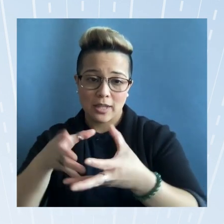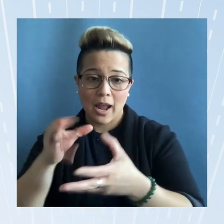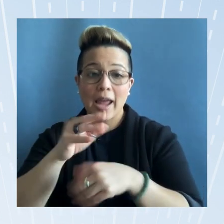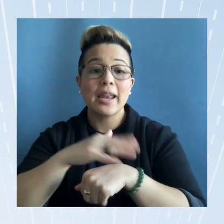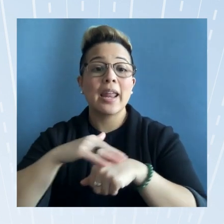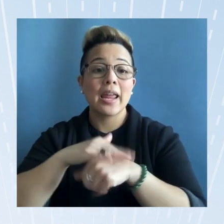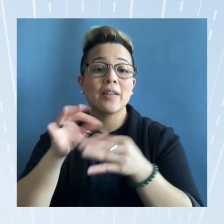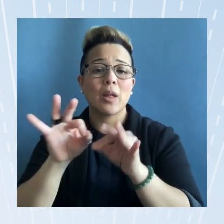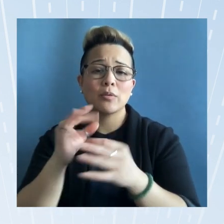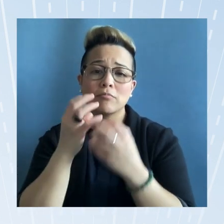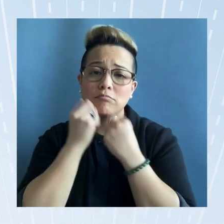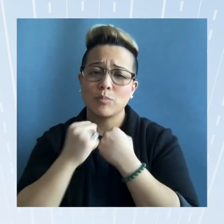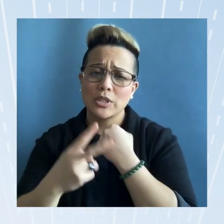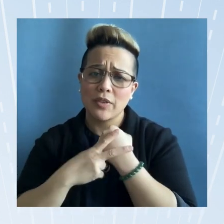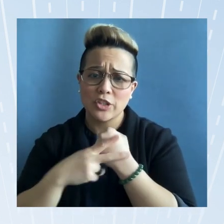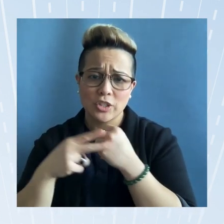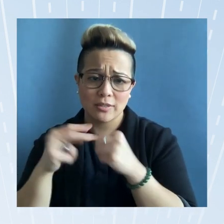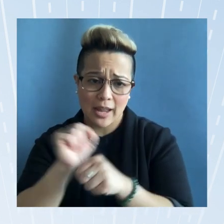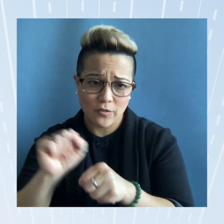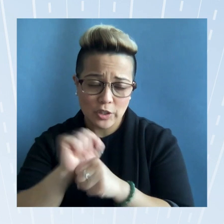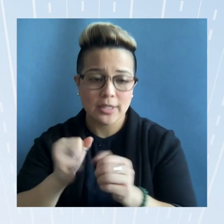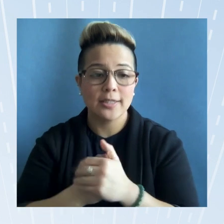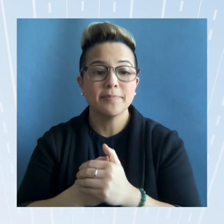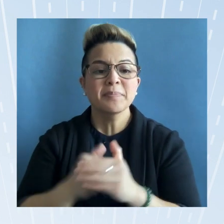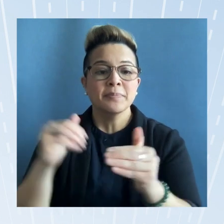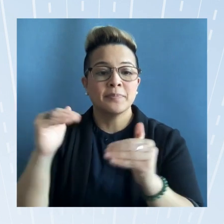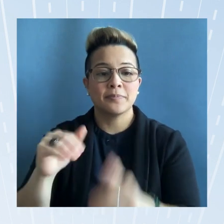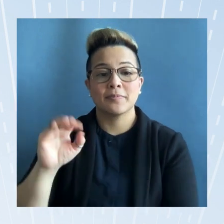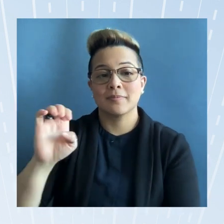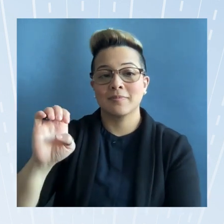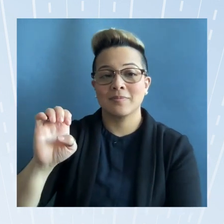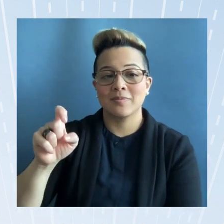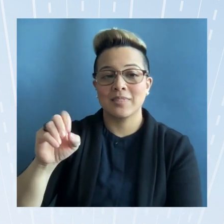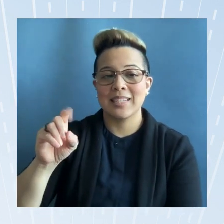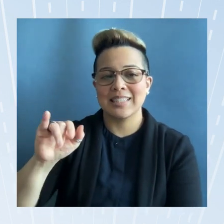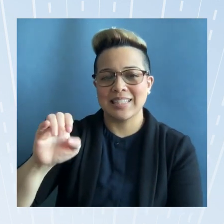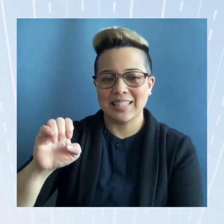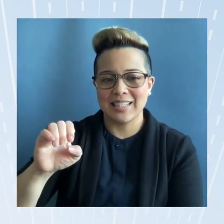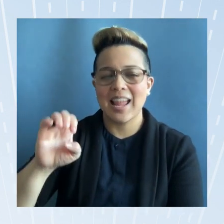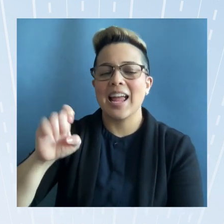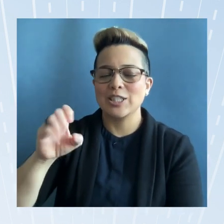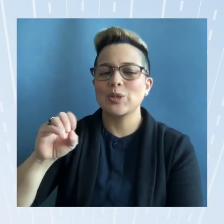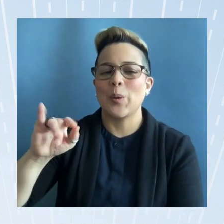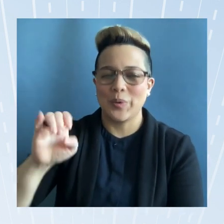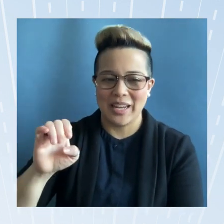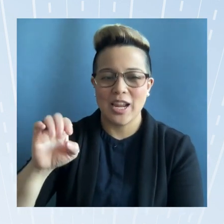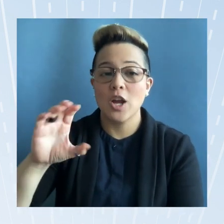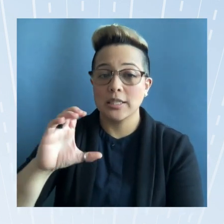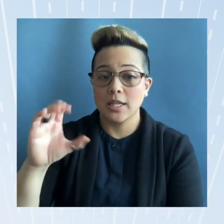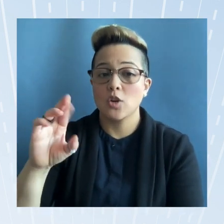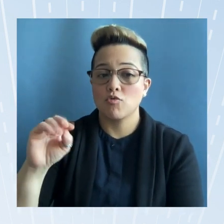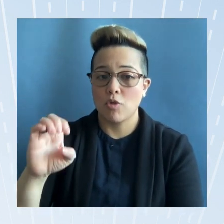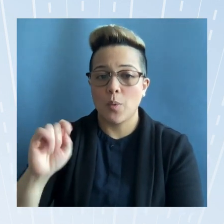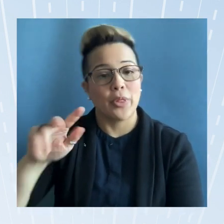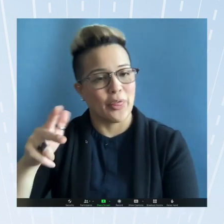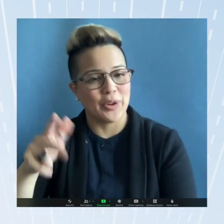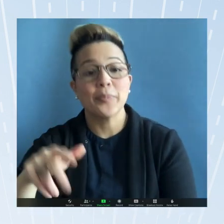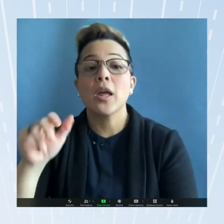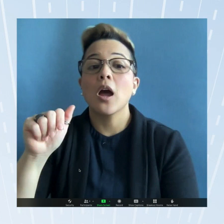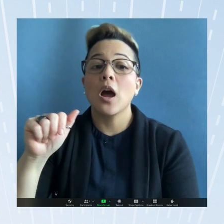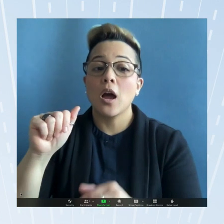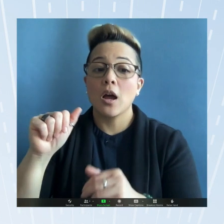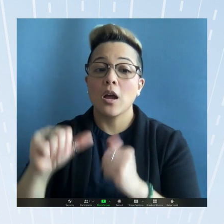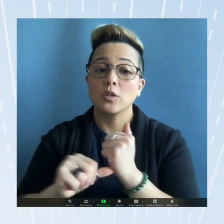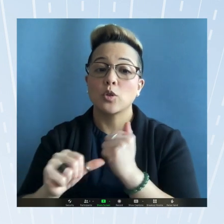preservation efforts ex exity exo d row um the third associate administration